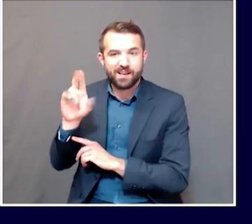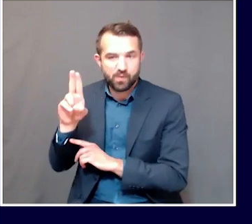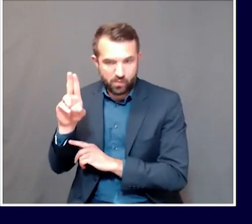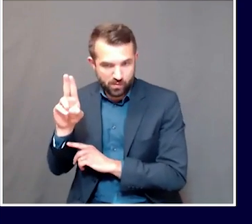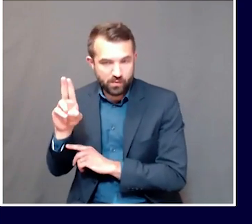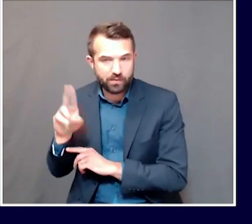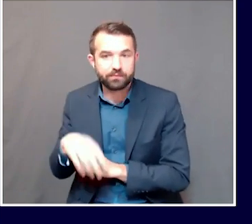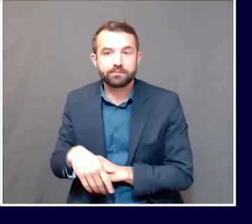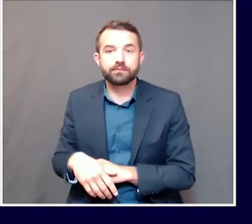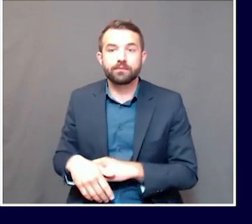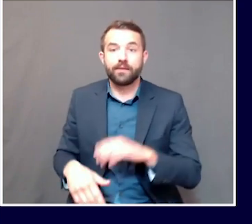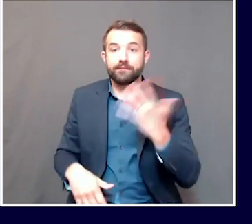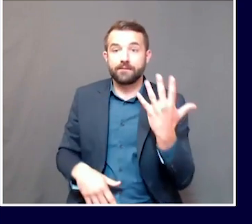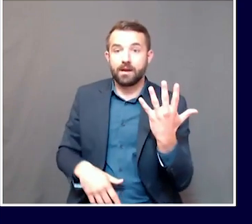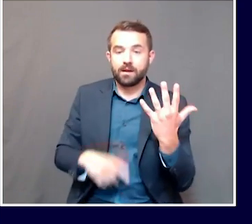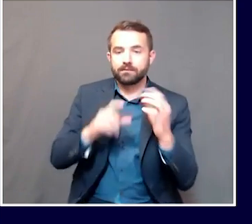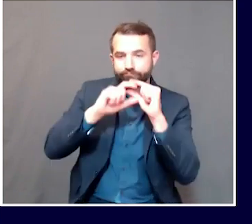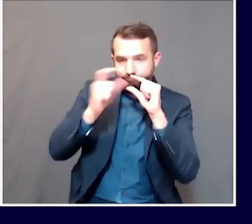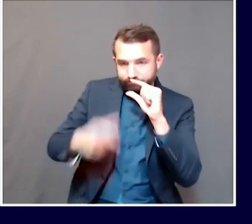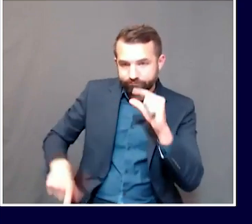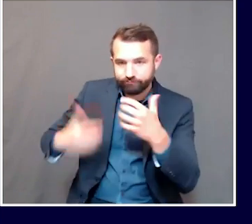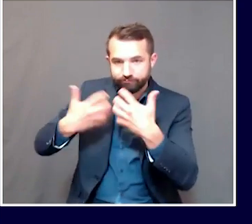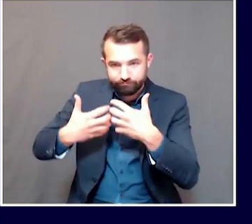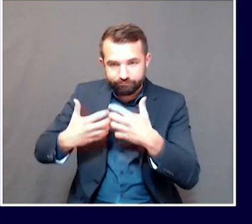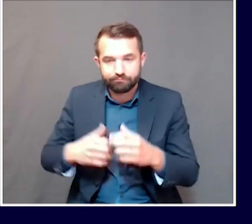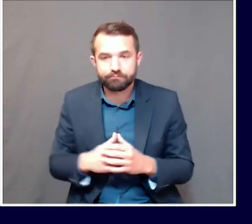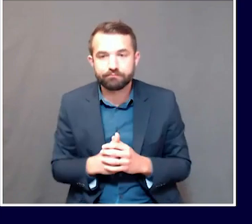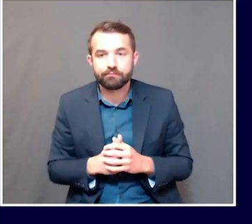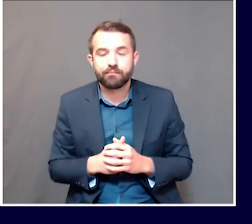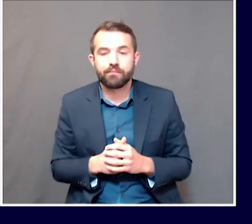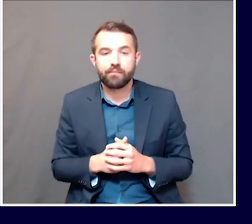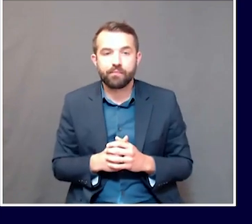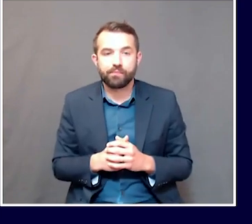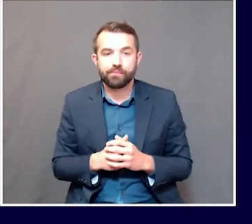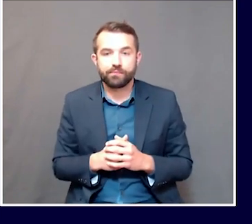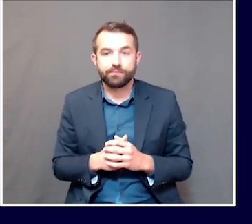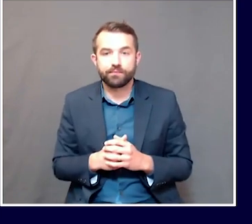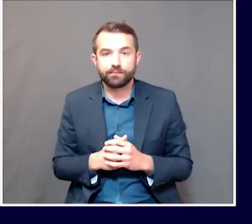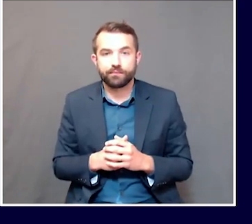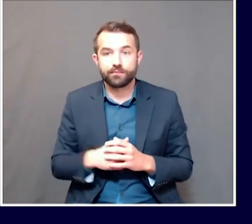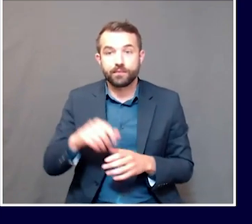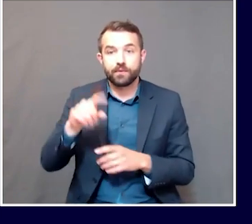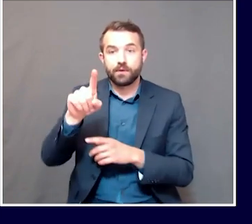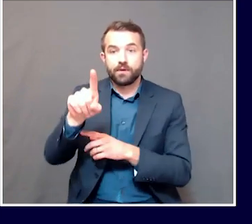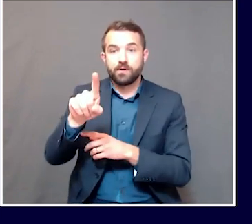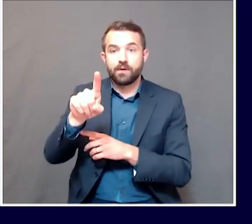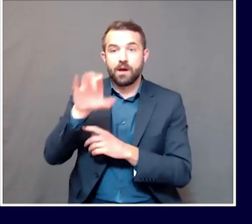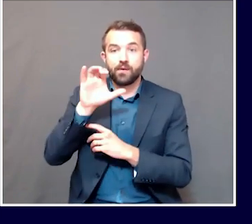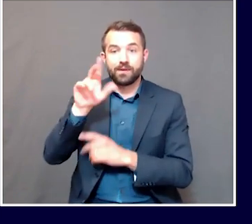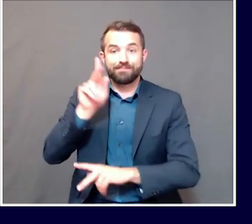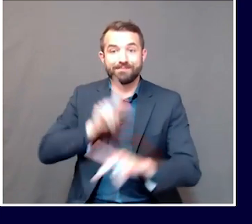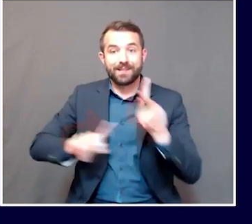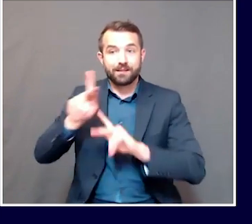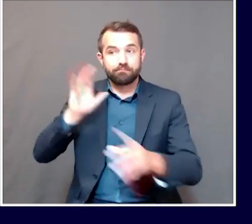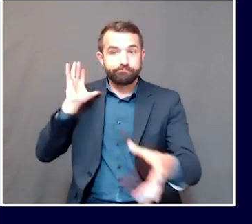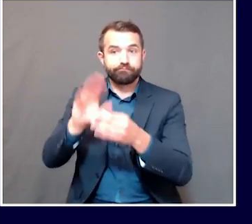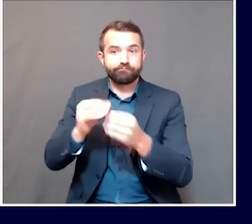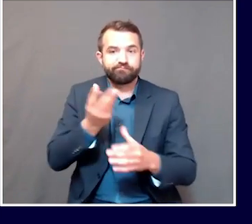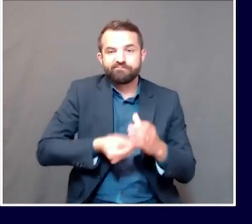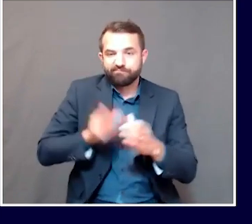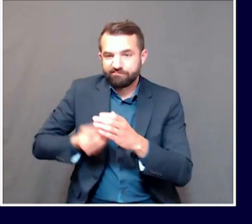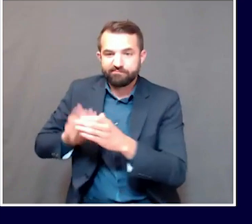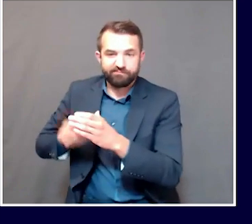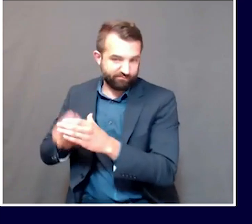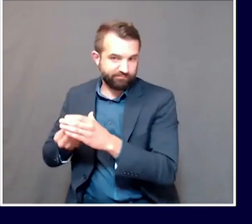5 are on ventilators. Overall, there have been 100 individuals across the state of Maine who have